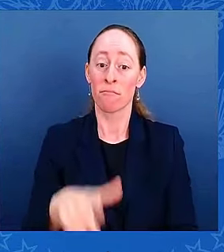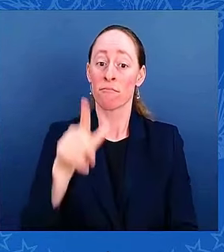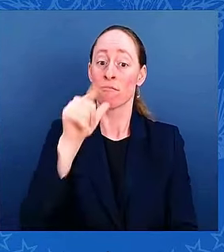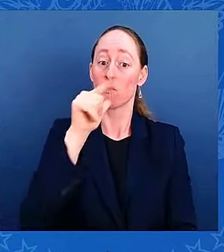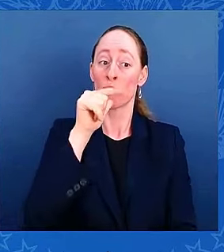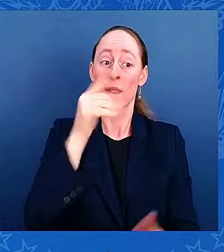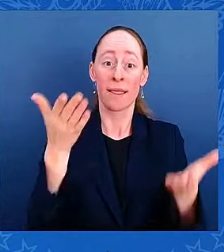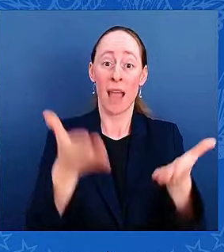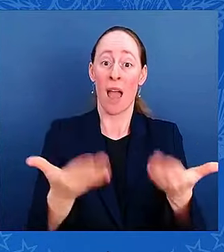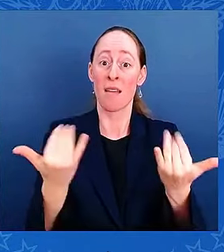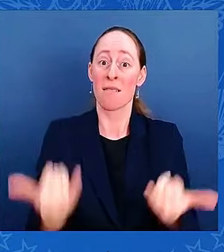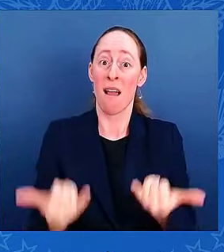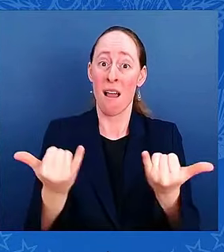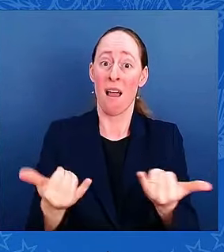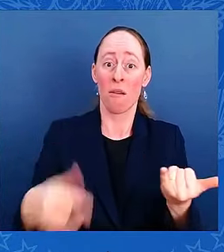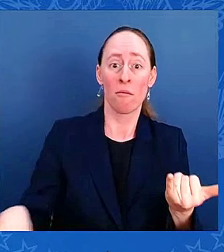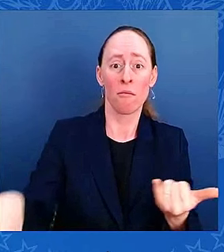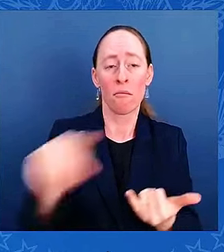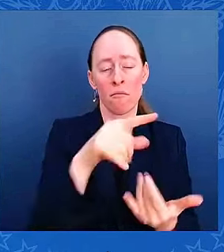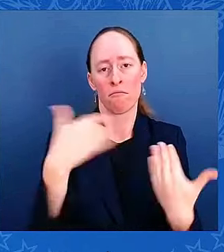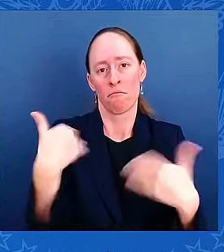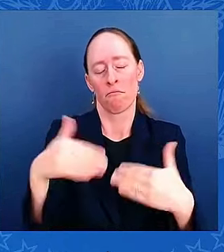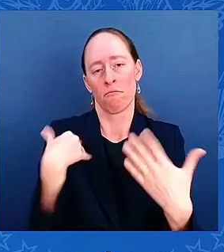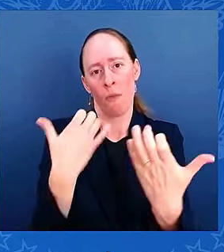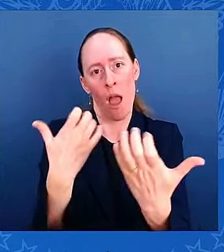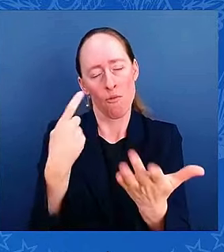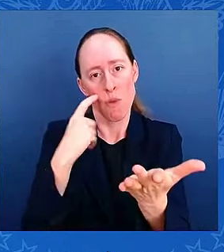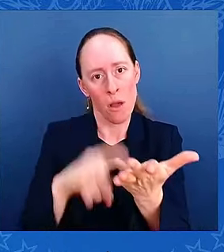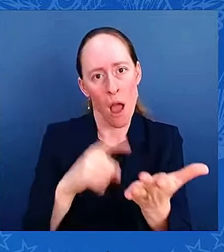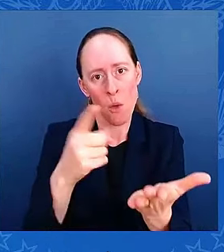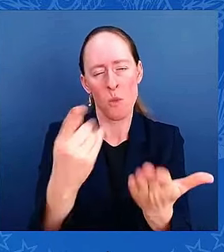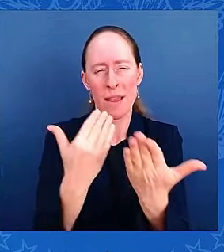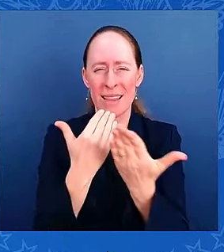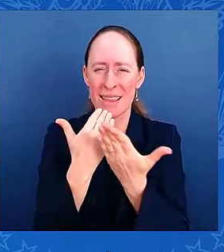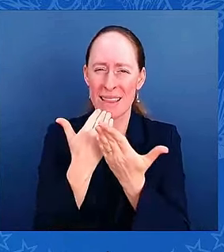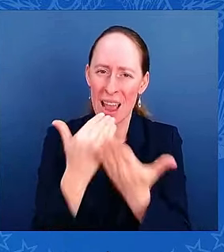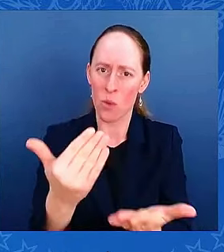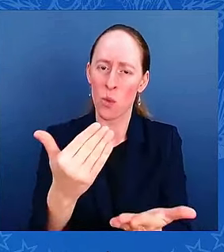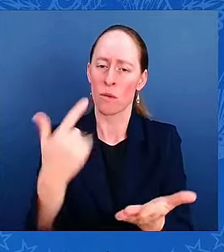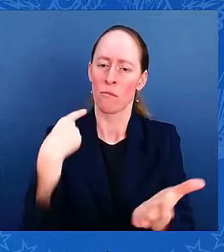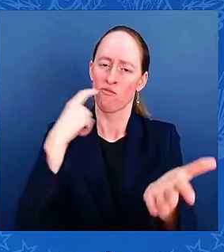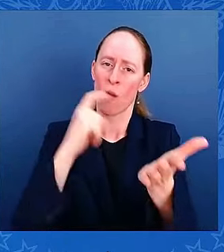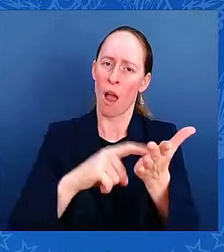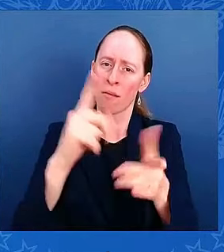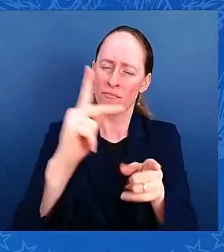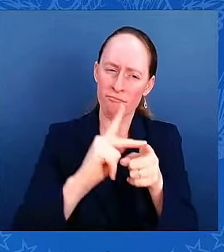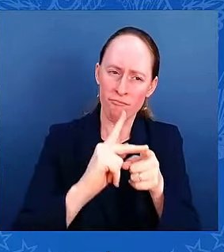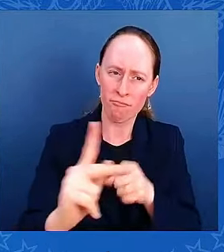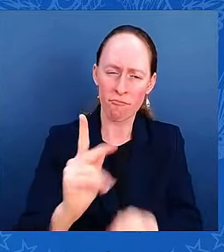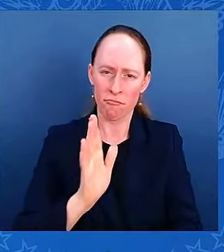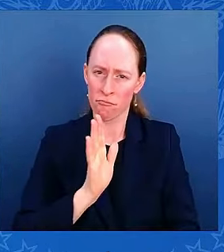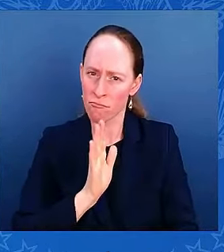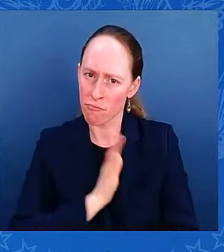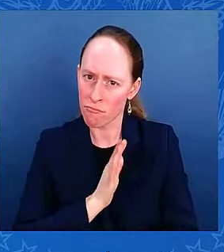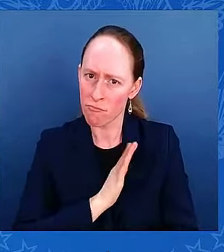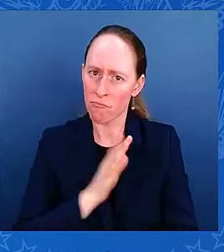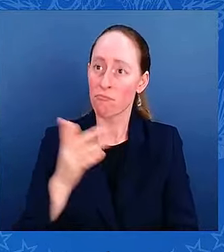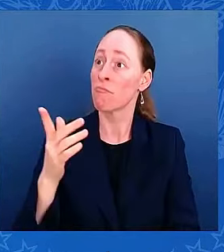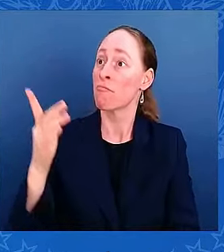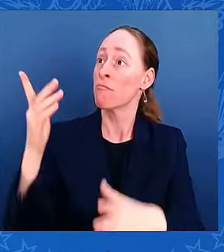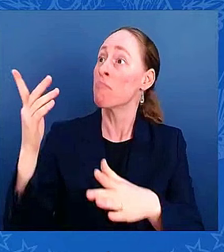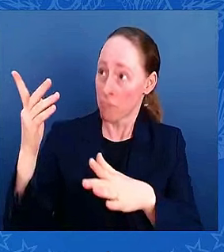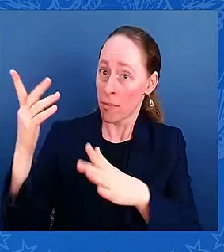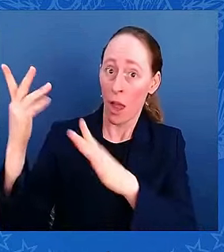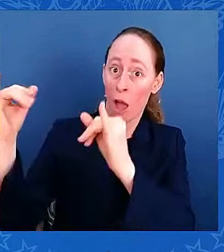your professionalism, your dedication to every mission you're given, and you're repeating it again. This is a whole of government